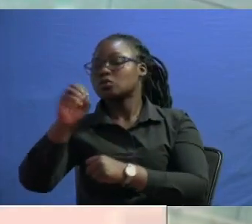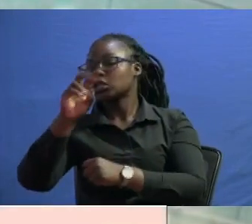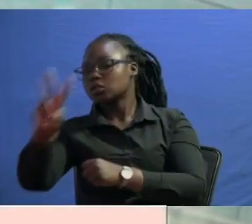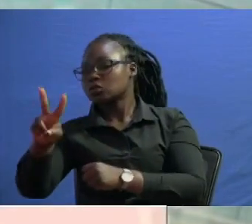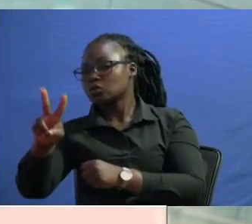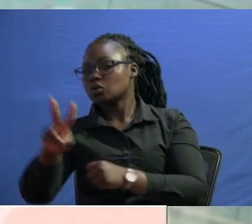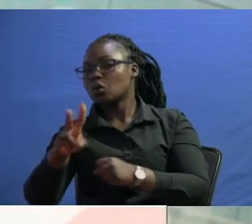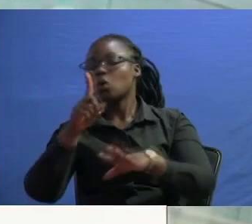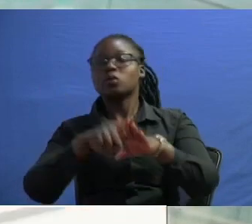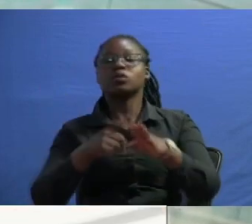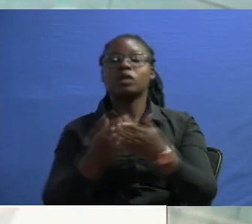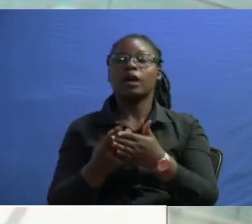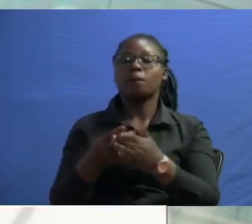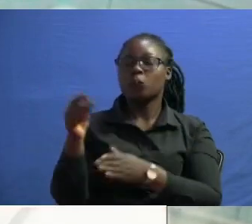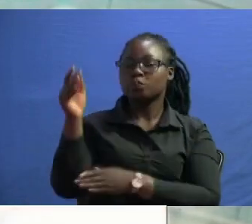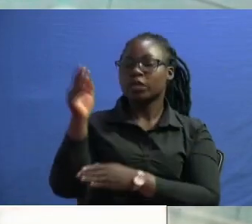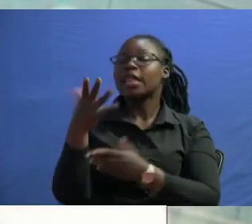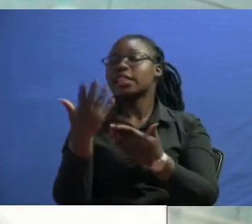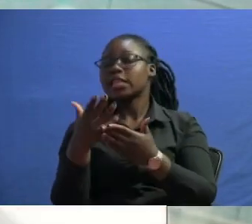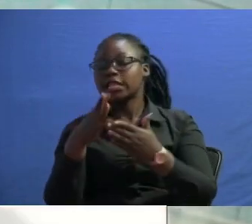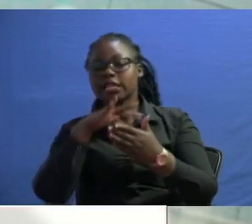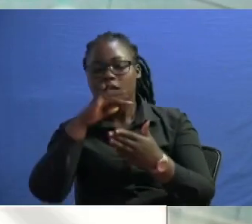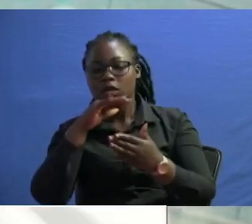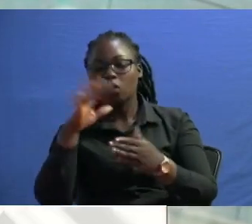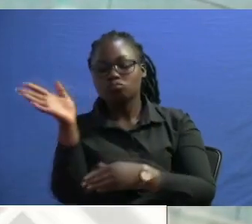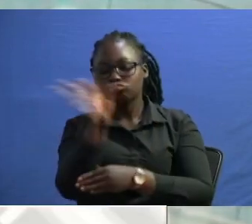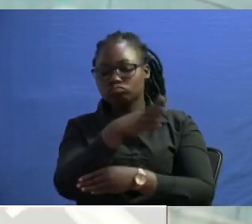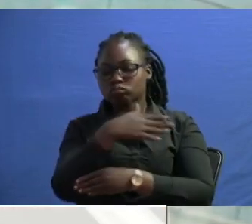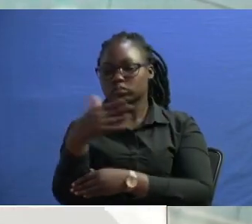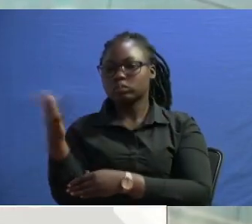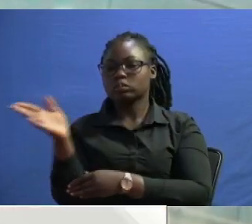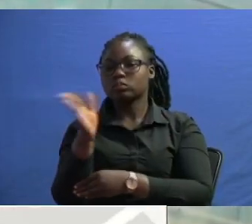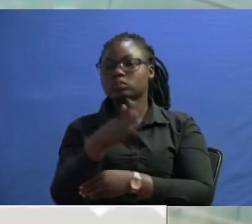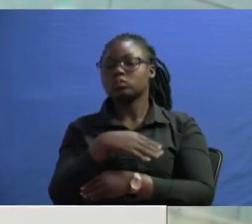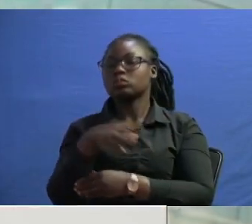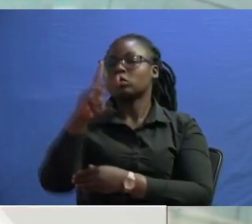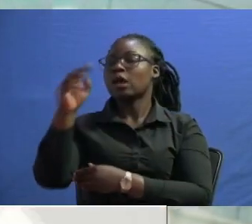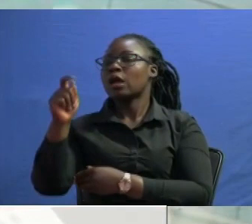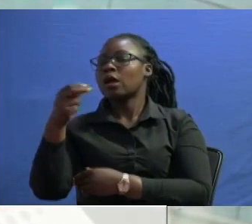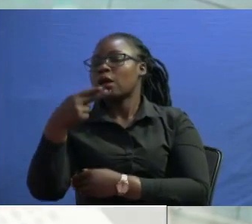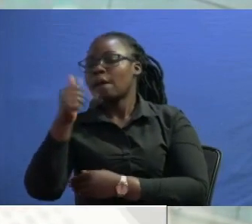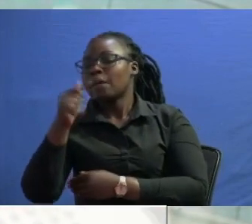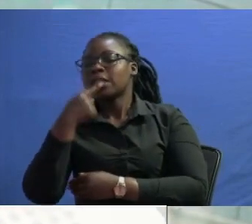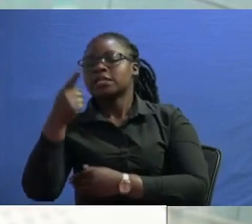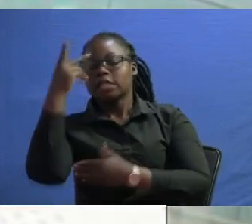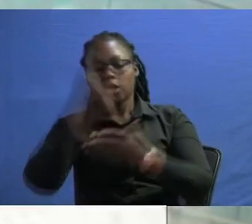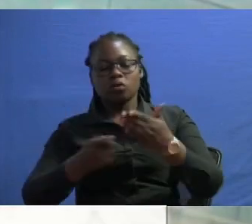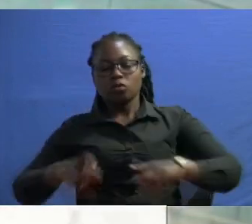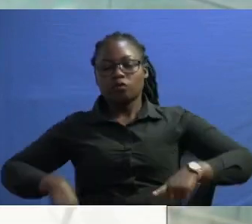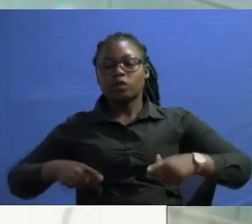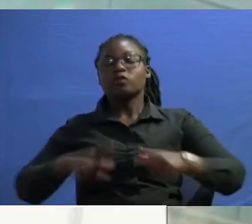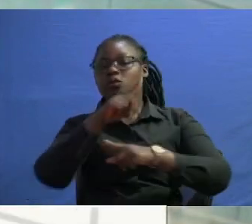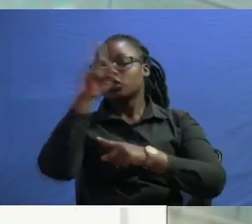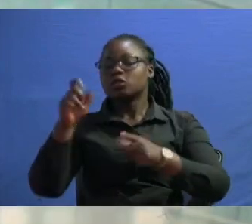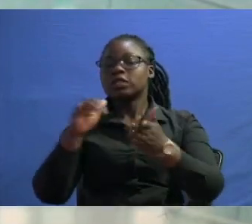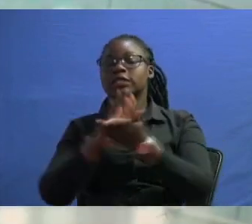when rilo dinga was flagged by mother carua the deputy he explained that the cost of living question is something that is global